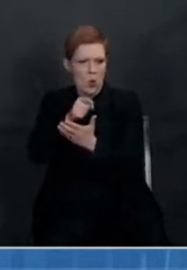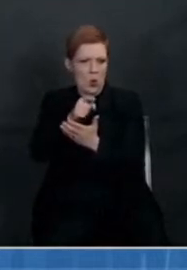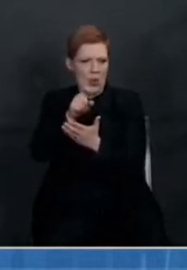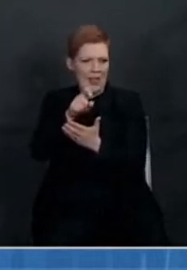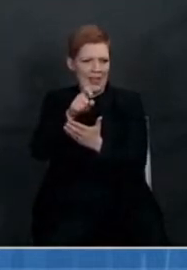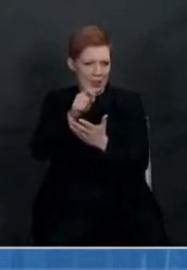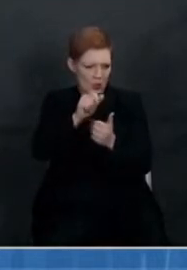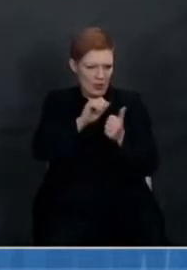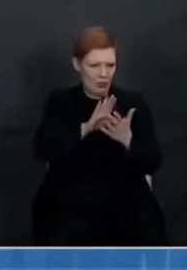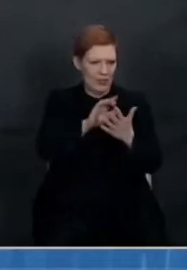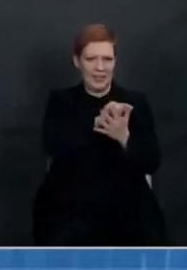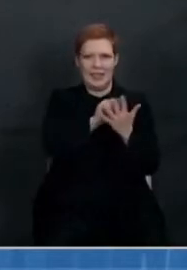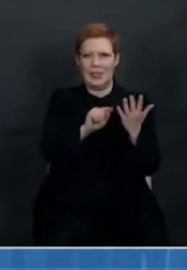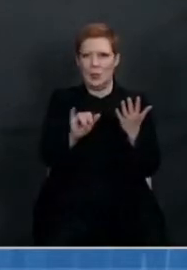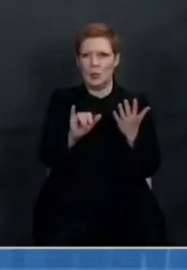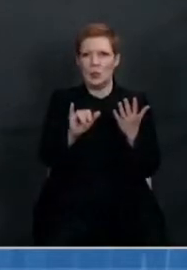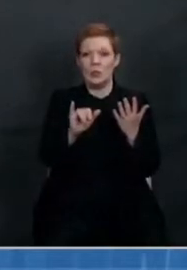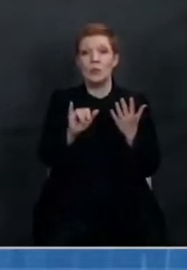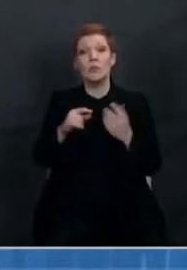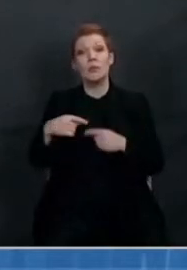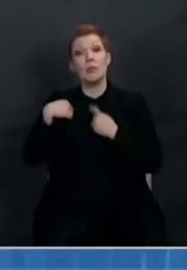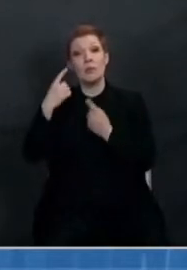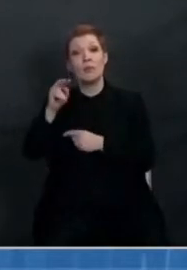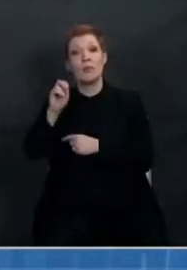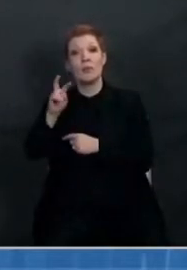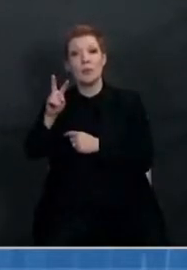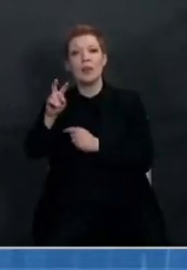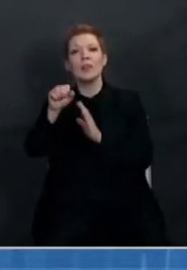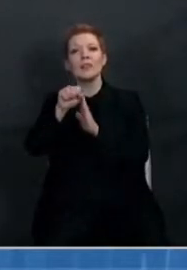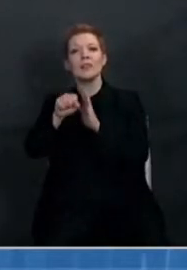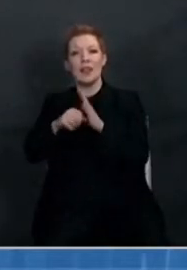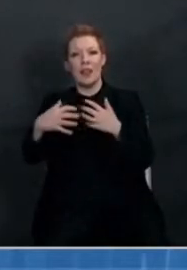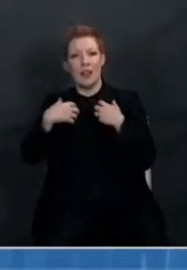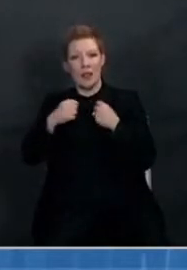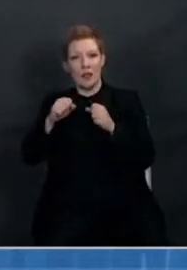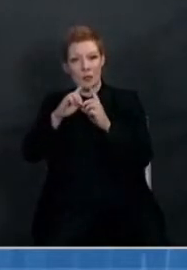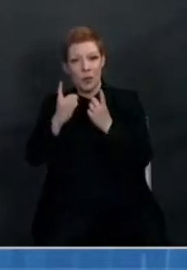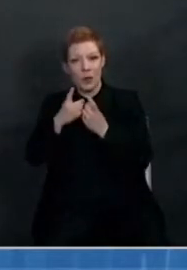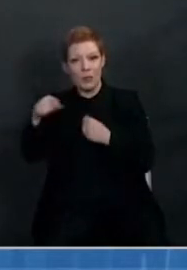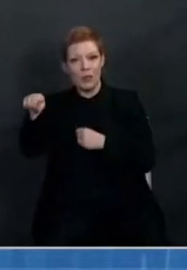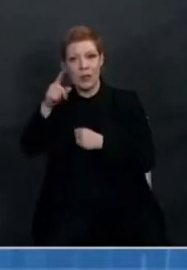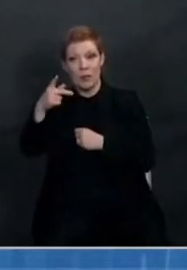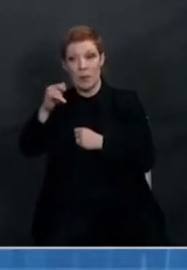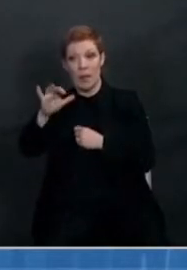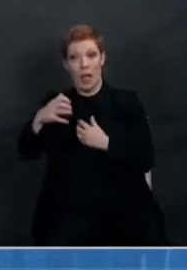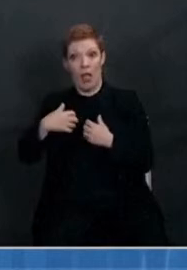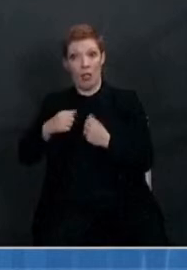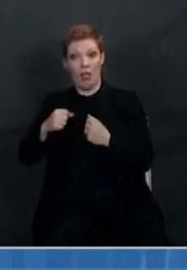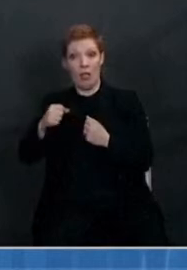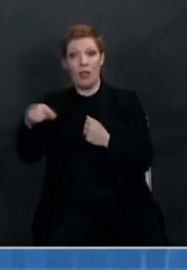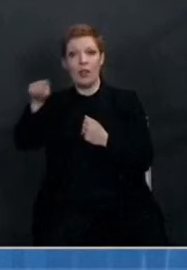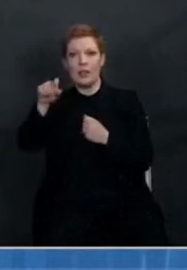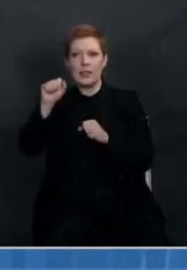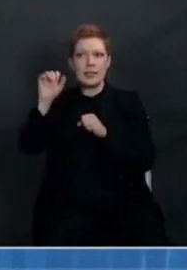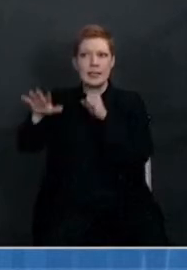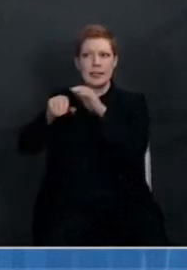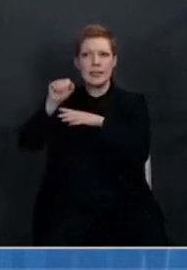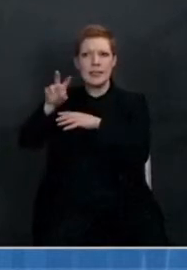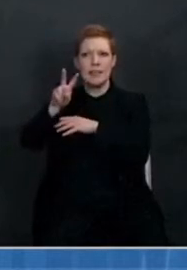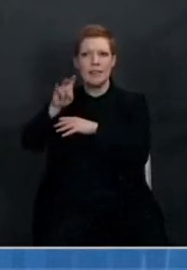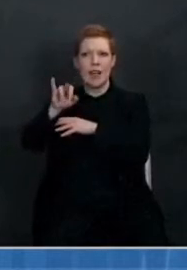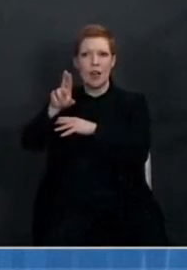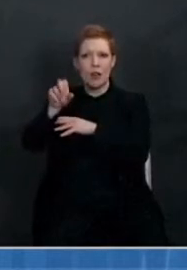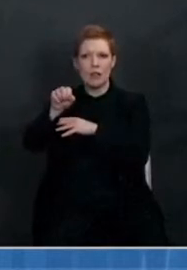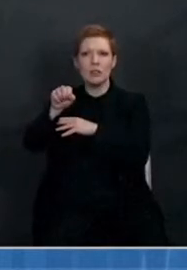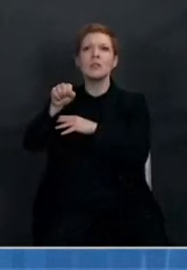Since November, state health departments and other public health agencies have been sending virus samples to CDC for sequencing